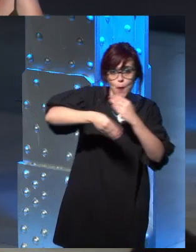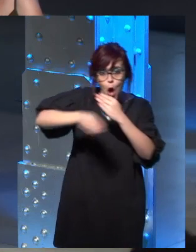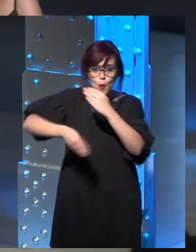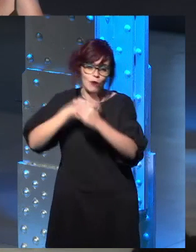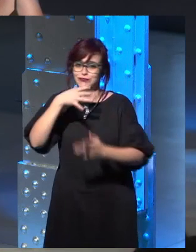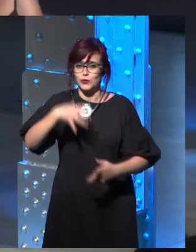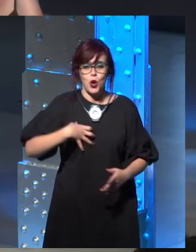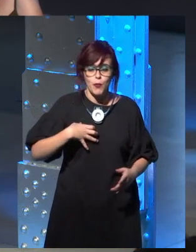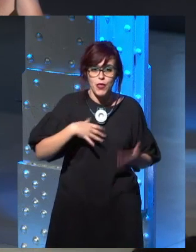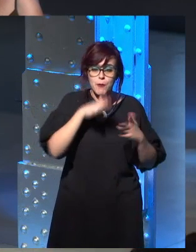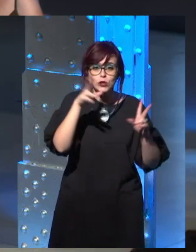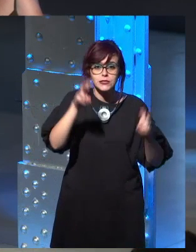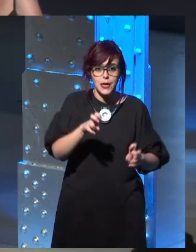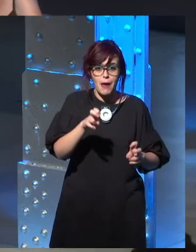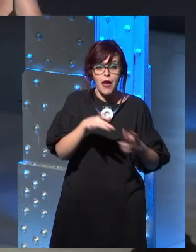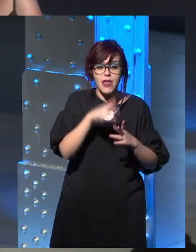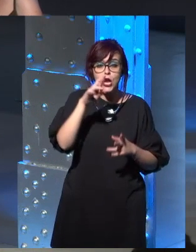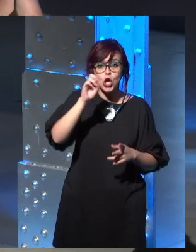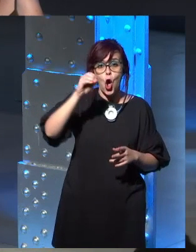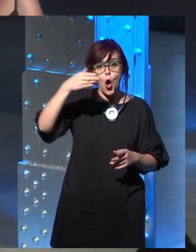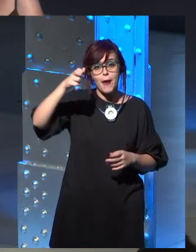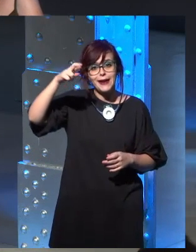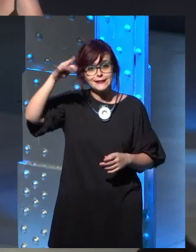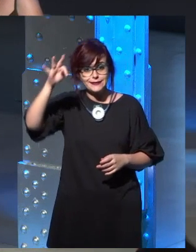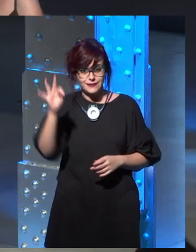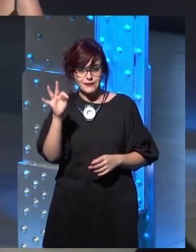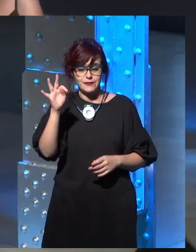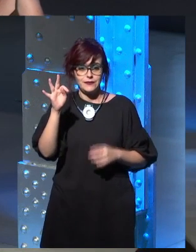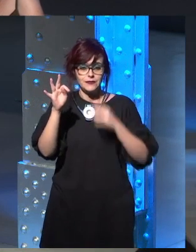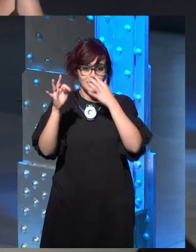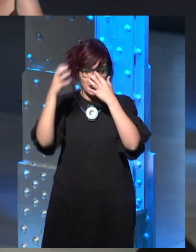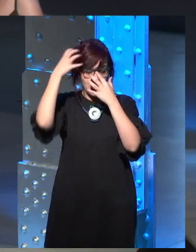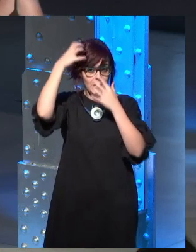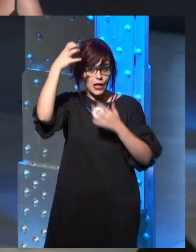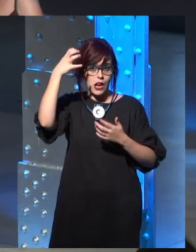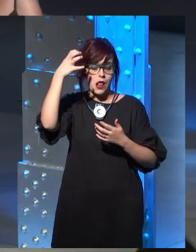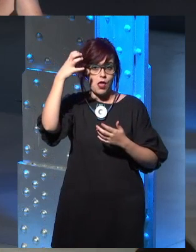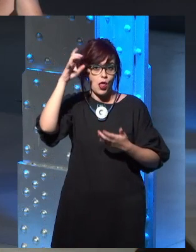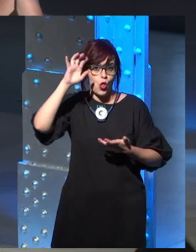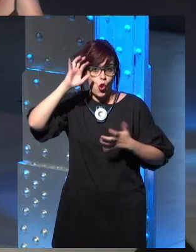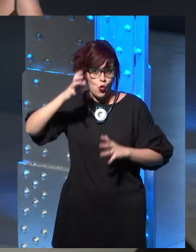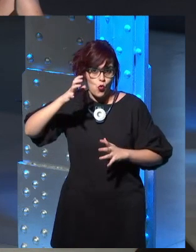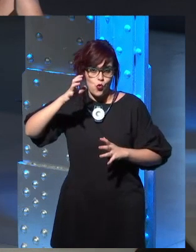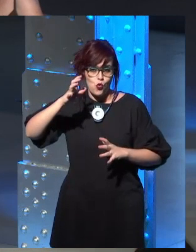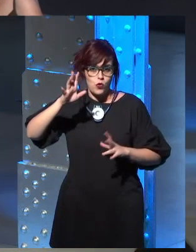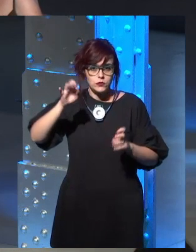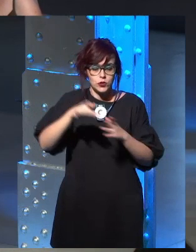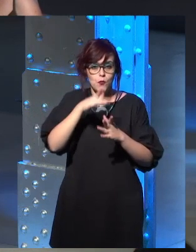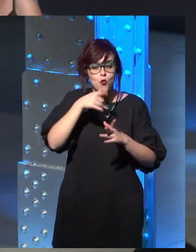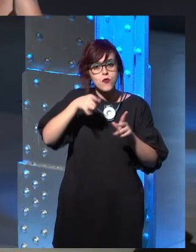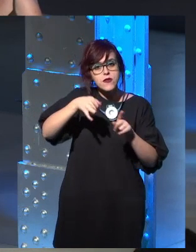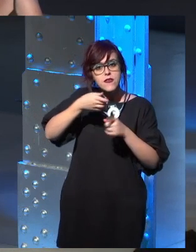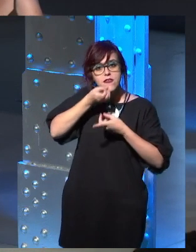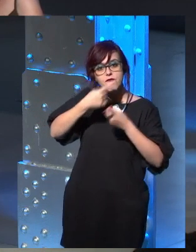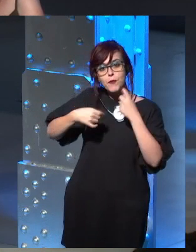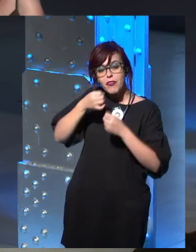Robert, uh, the later kings where we had a lot of information, uh, it was more about us collating that information than him writing